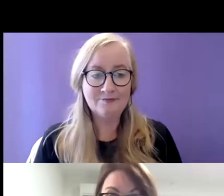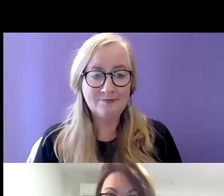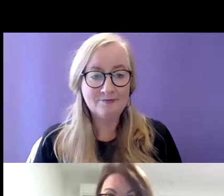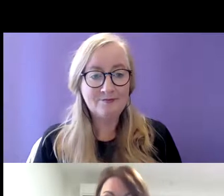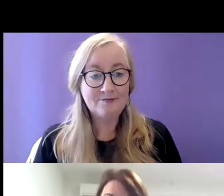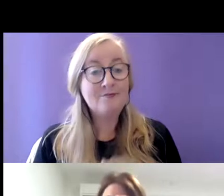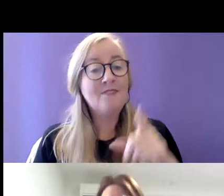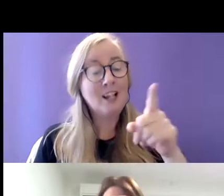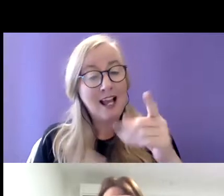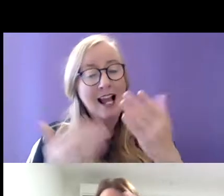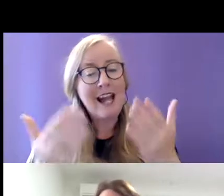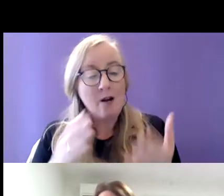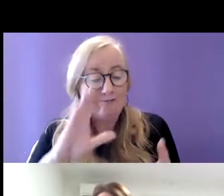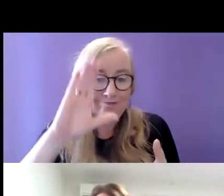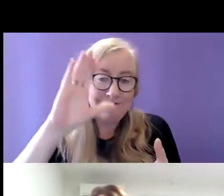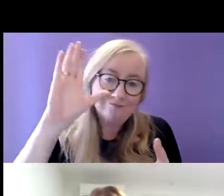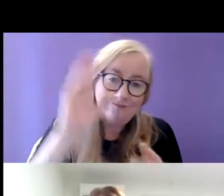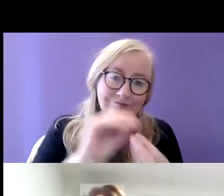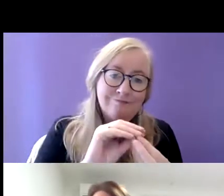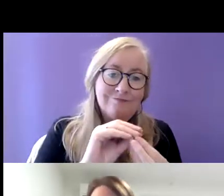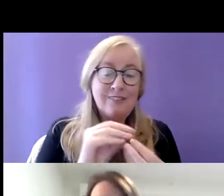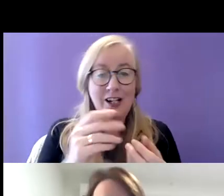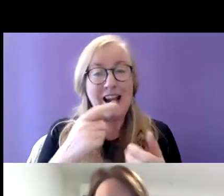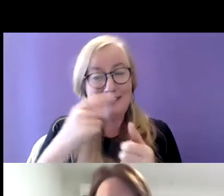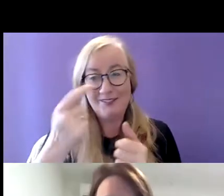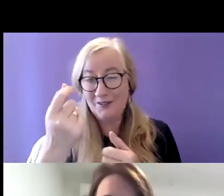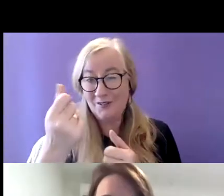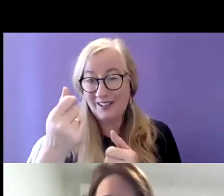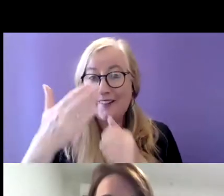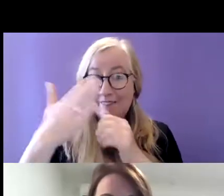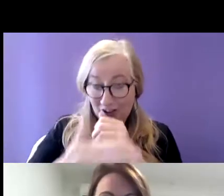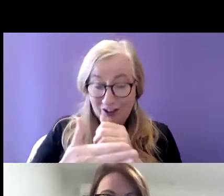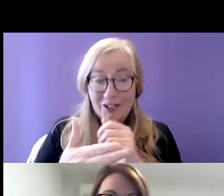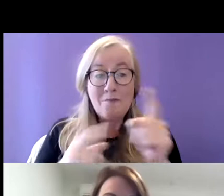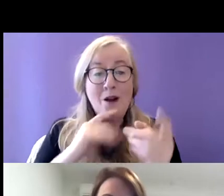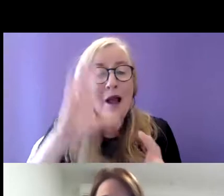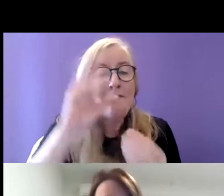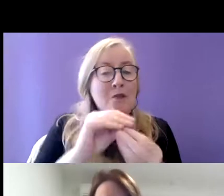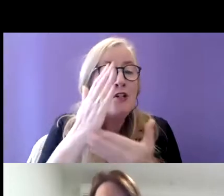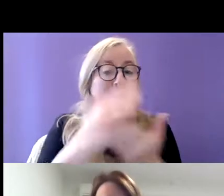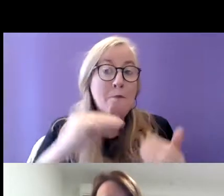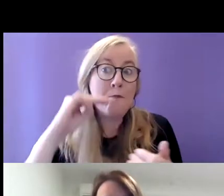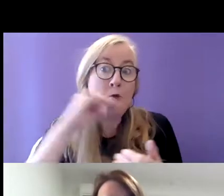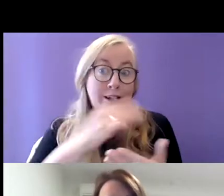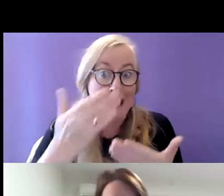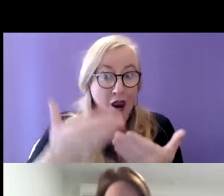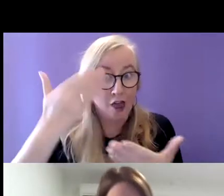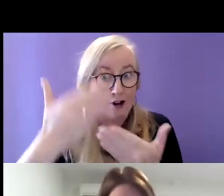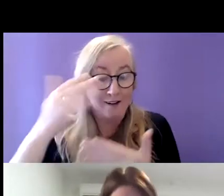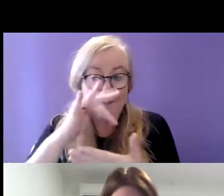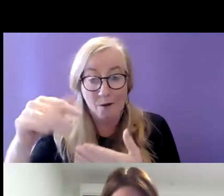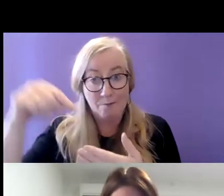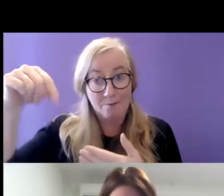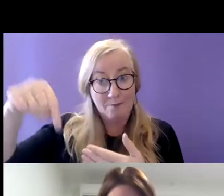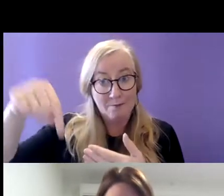So I'm just going to sum up I'm probably due to finish and I'll just summarise some of the key learning we had from this.